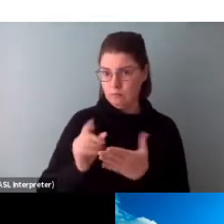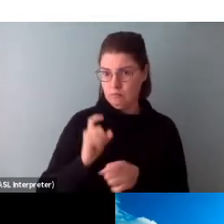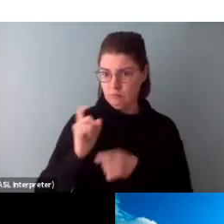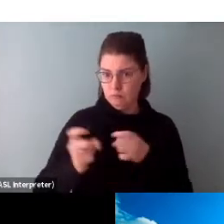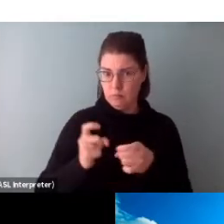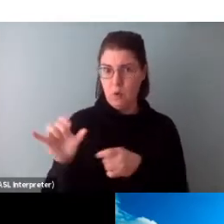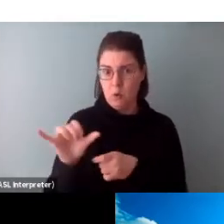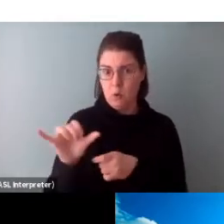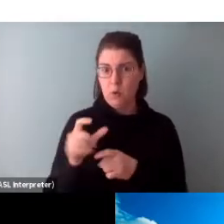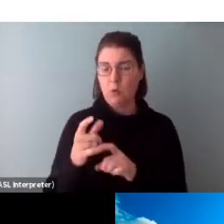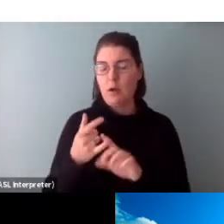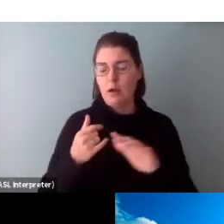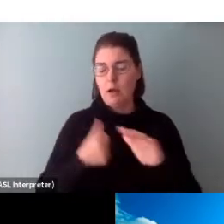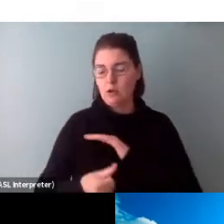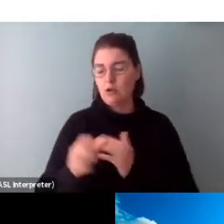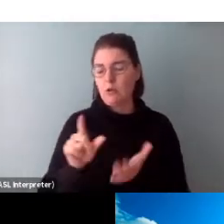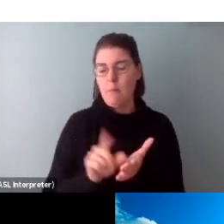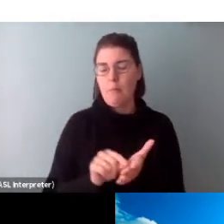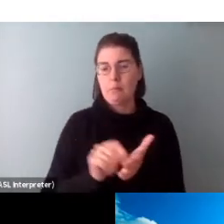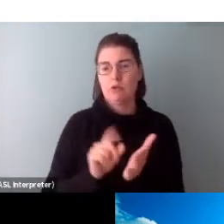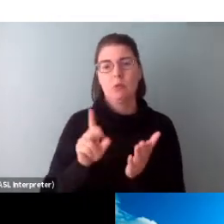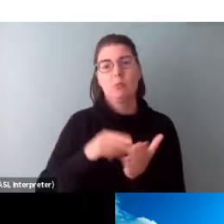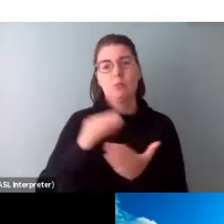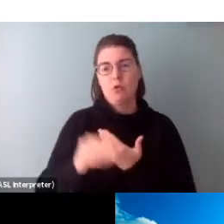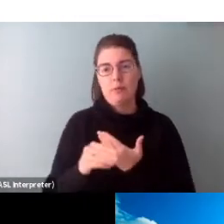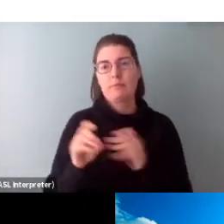OAC's publishing programs.